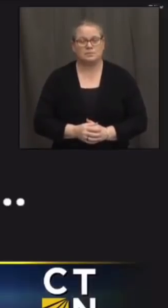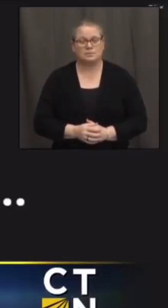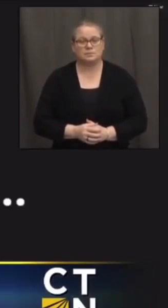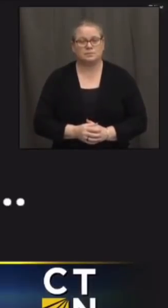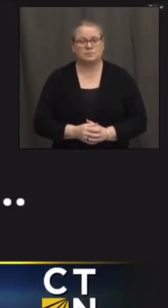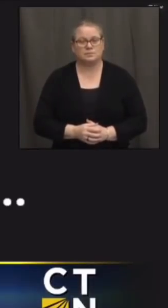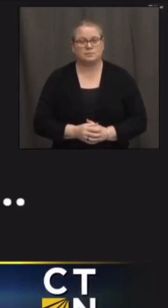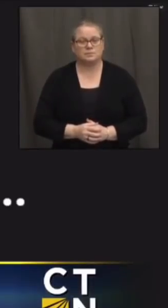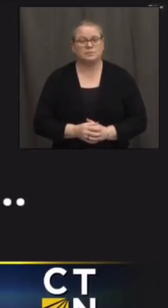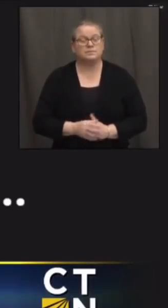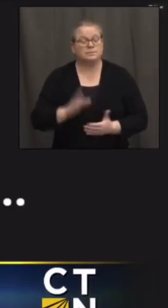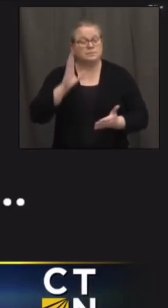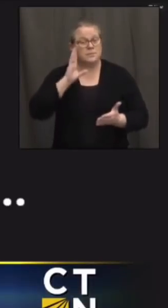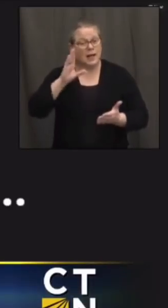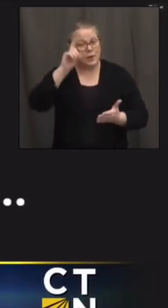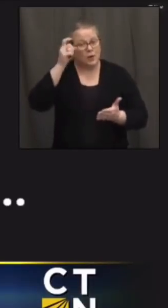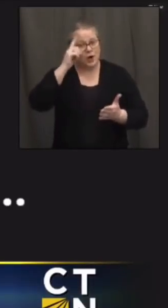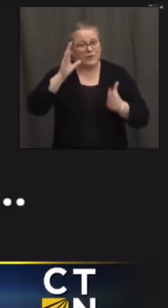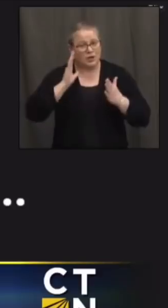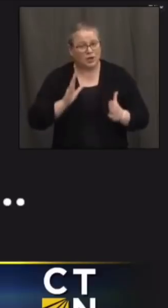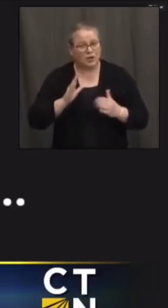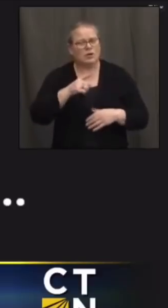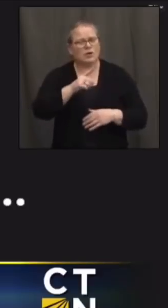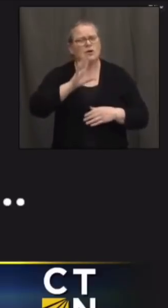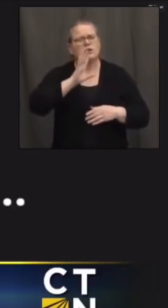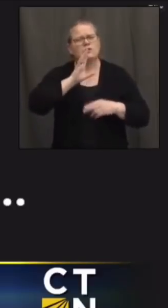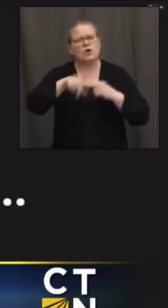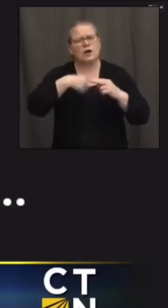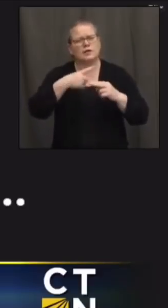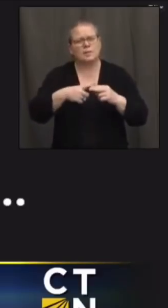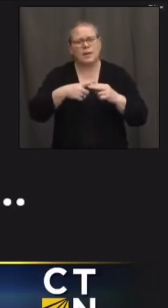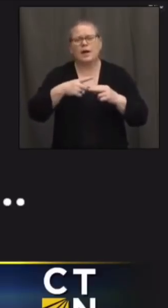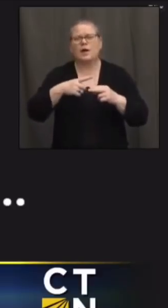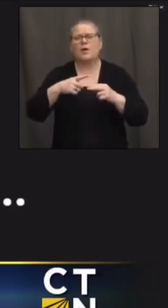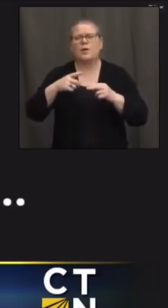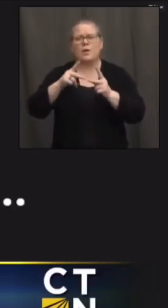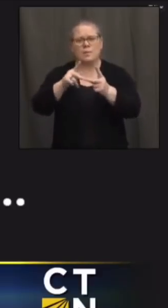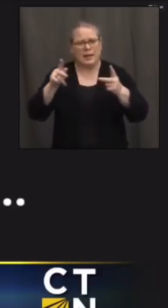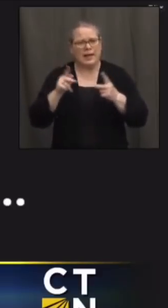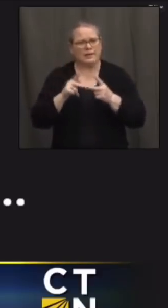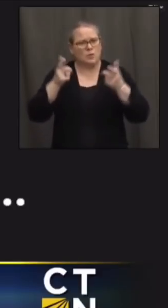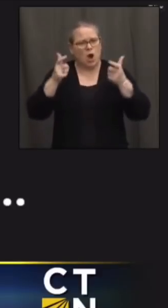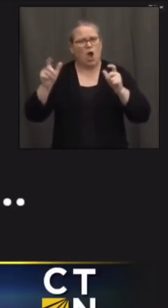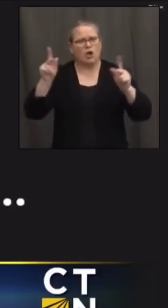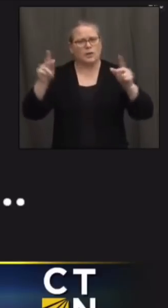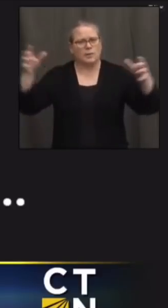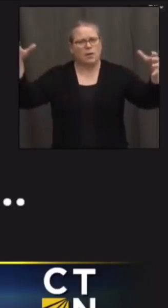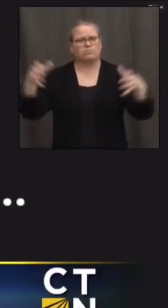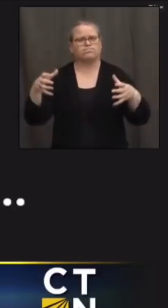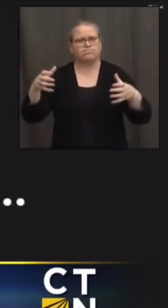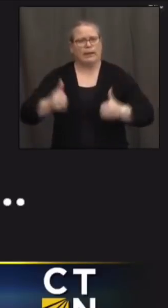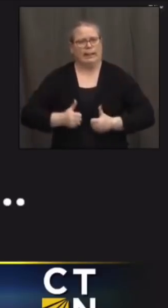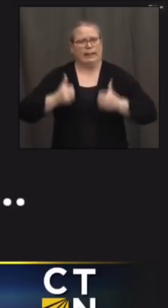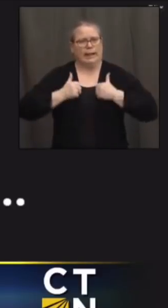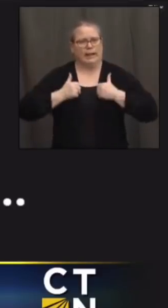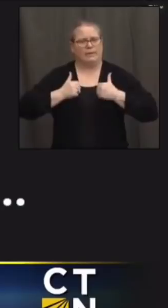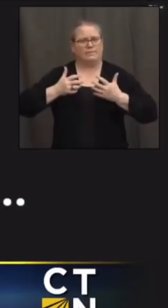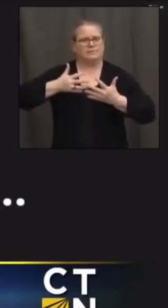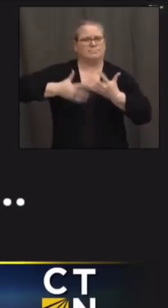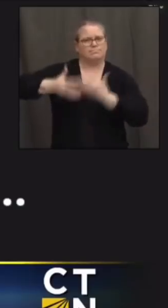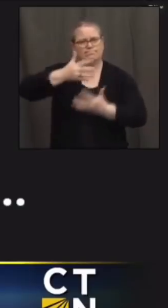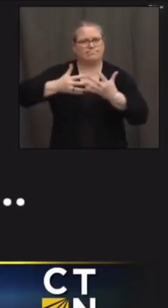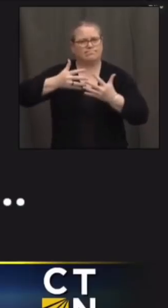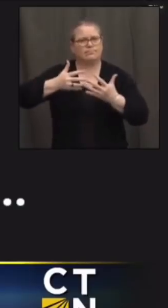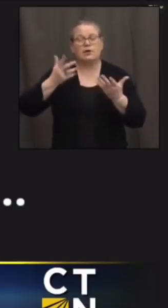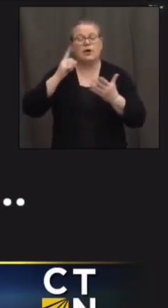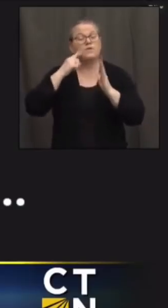hi governor you mentioned congregate facilities how will prisons be administered the vaccine what's that process going to